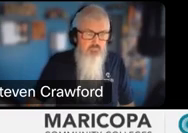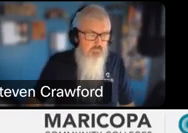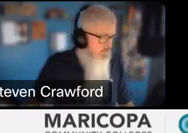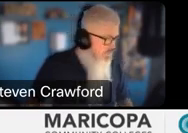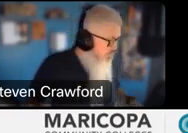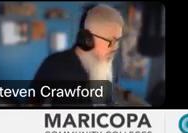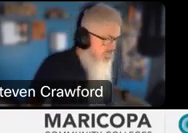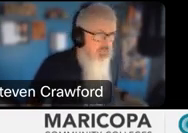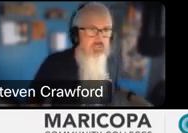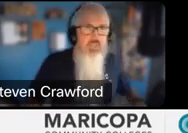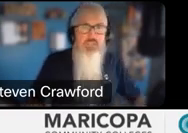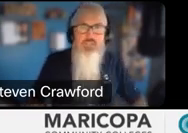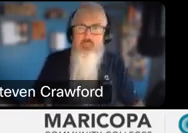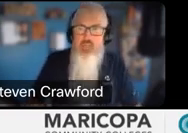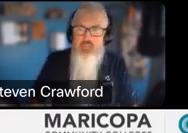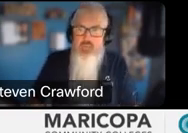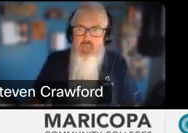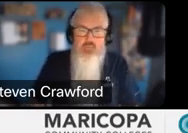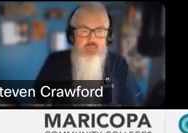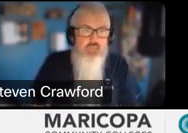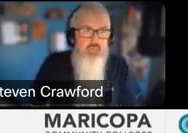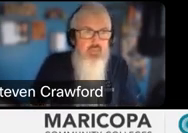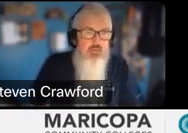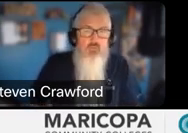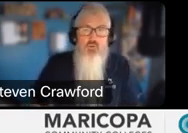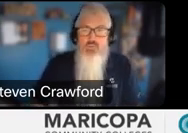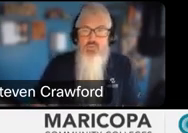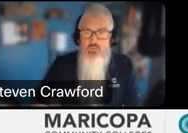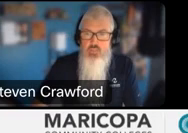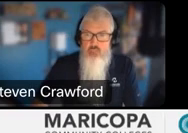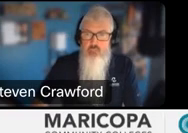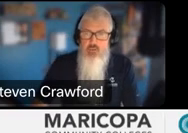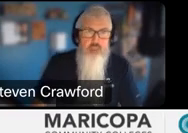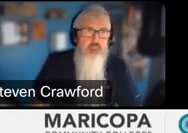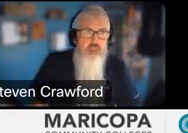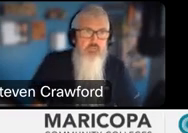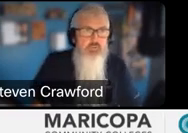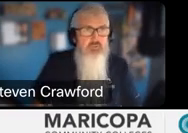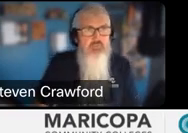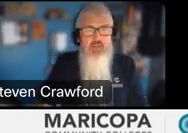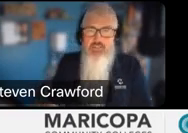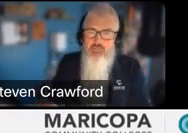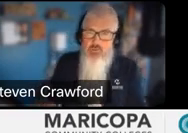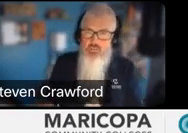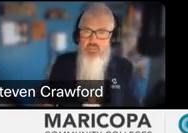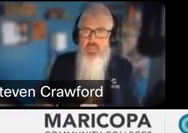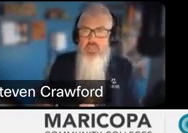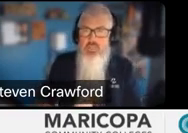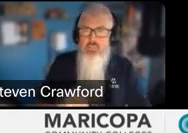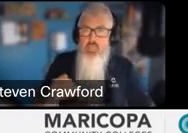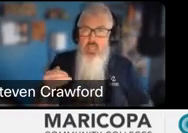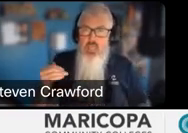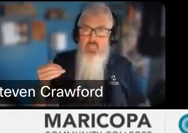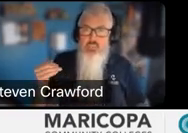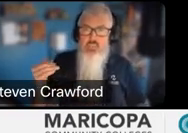In the chat, we've had some conversations about some of the high flex, uh, rooms, something I'm, I'm very fond of personally, and